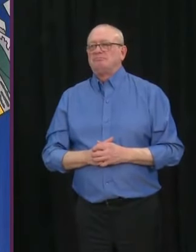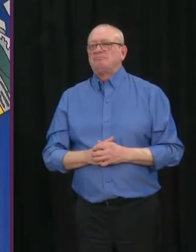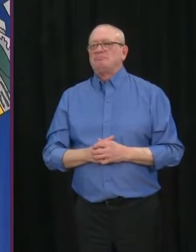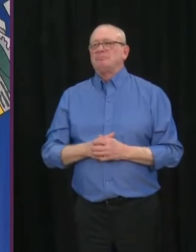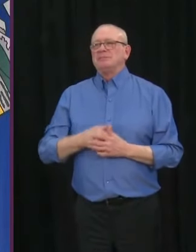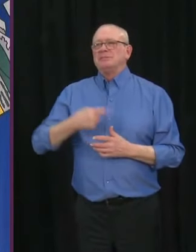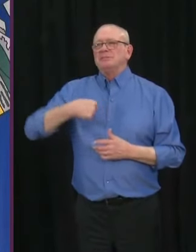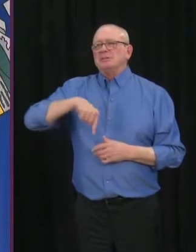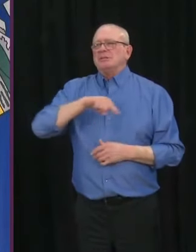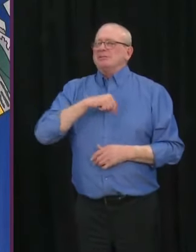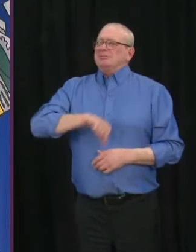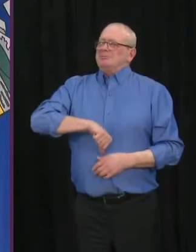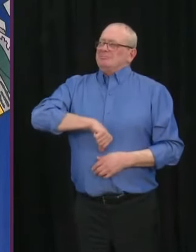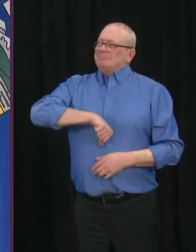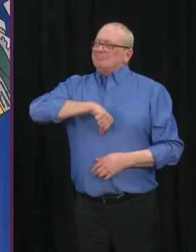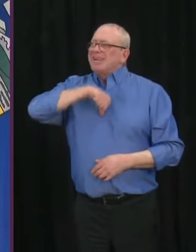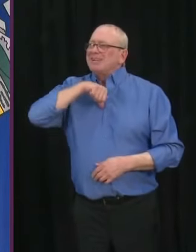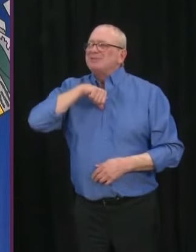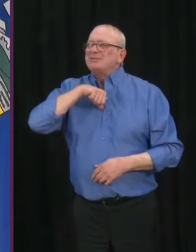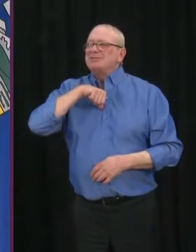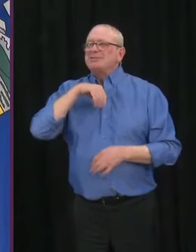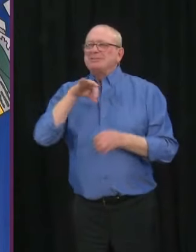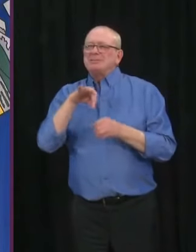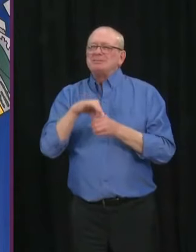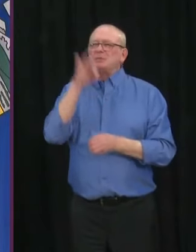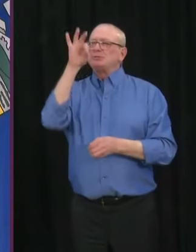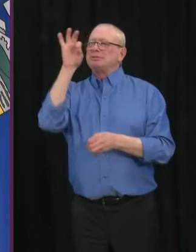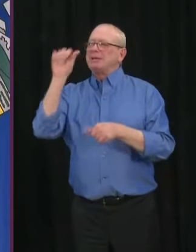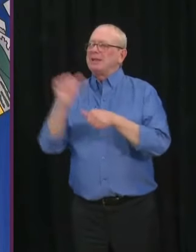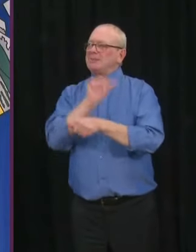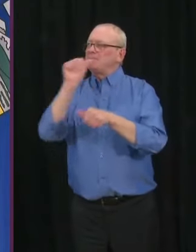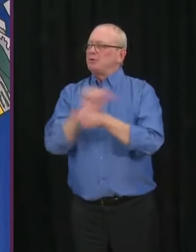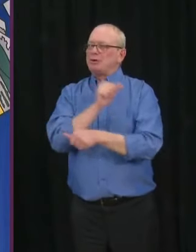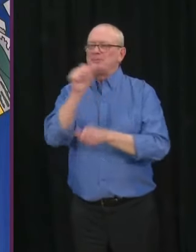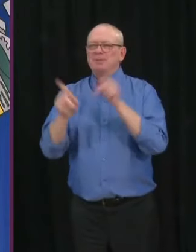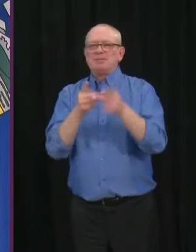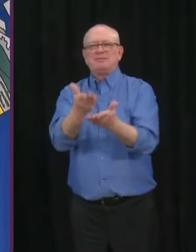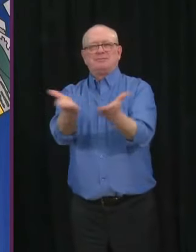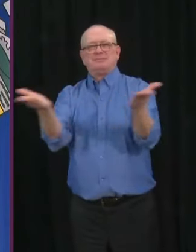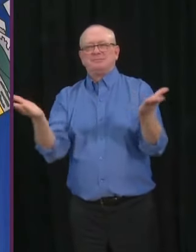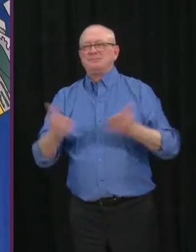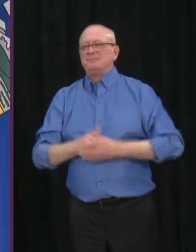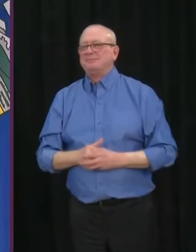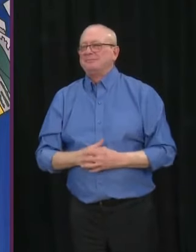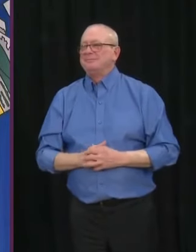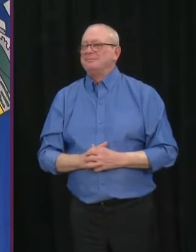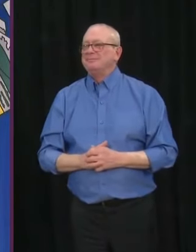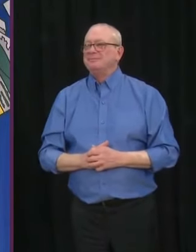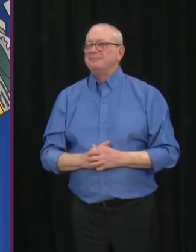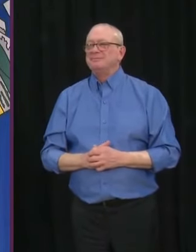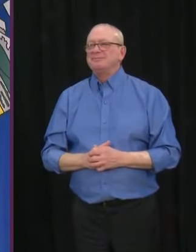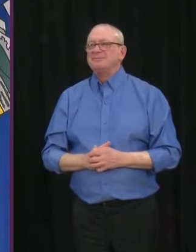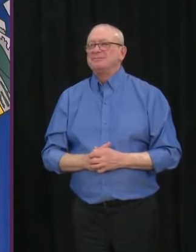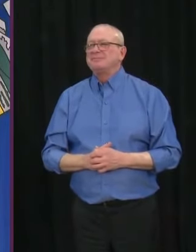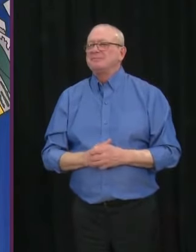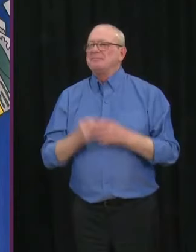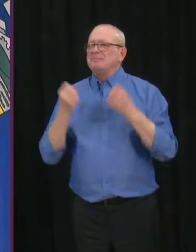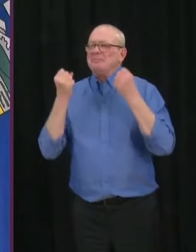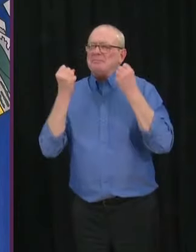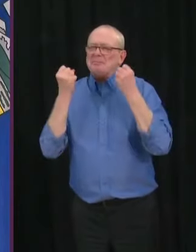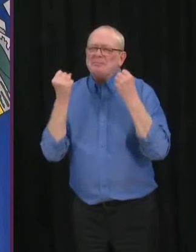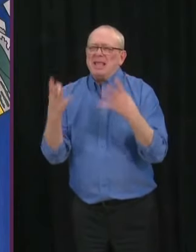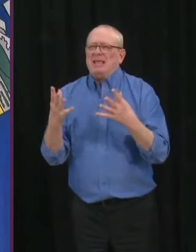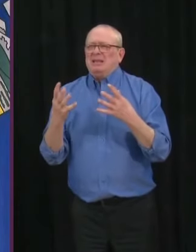many businesses that have started up during this pandemic. It would be almost counterintuitive to so many of us that they would see an